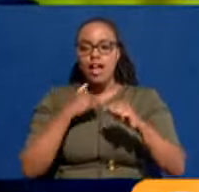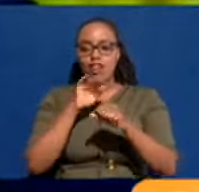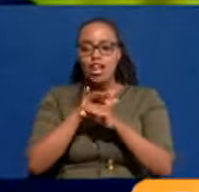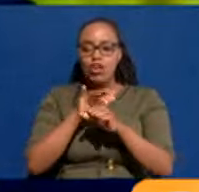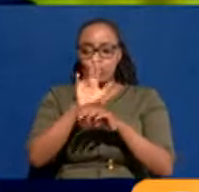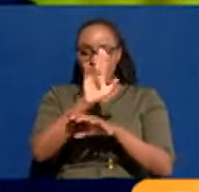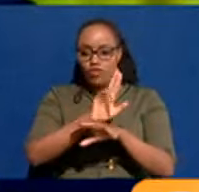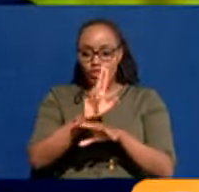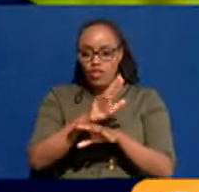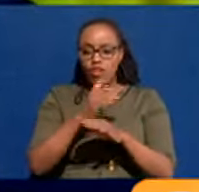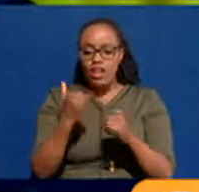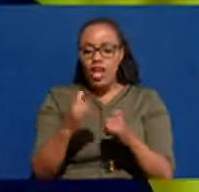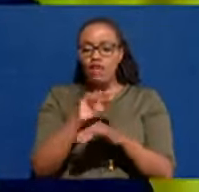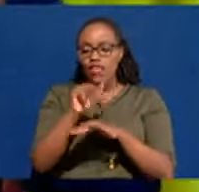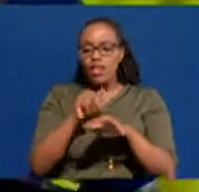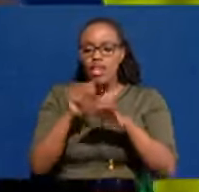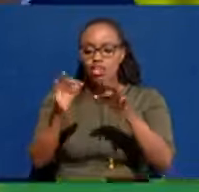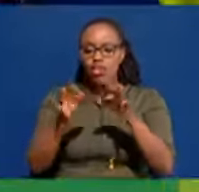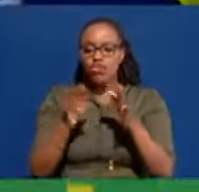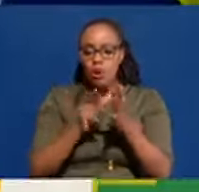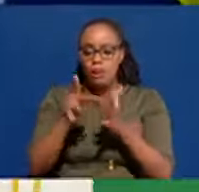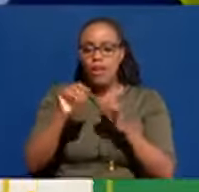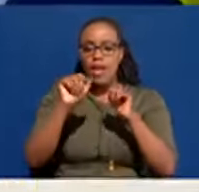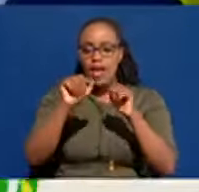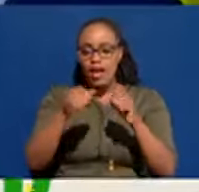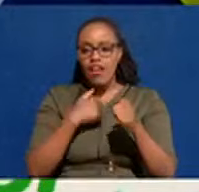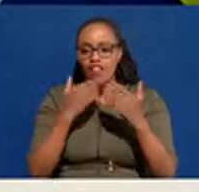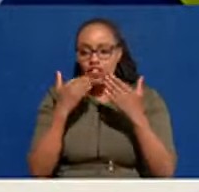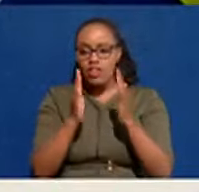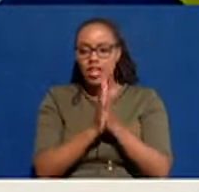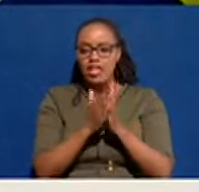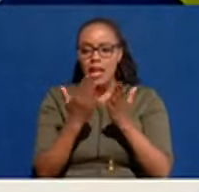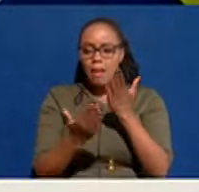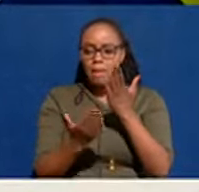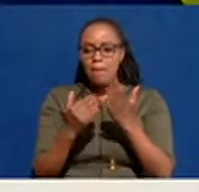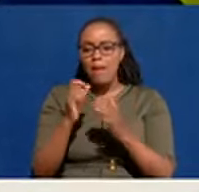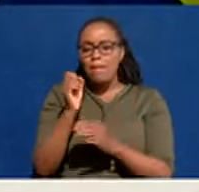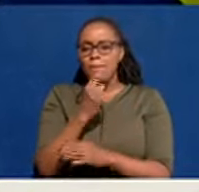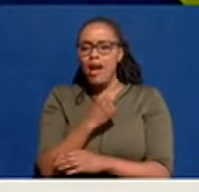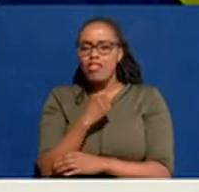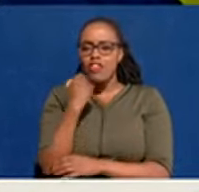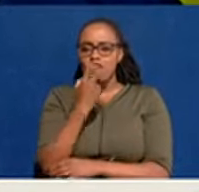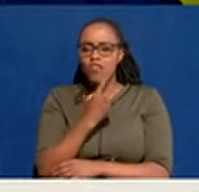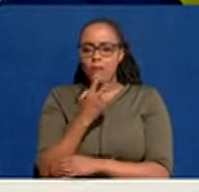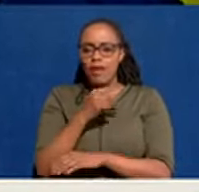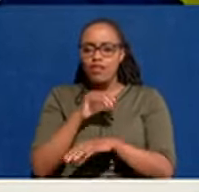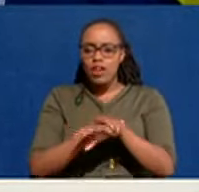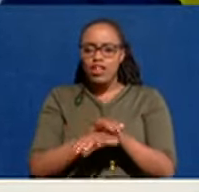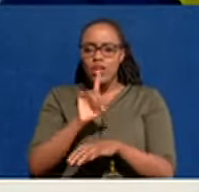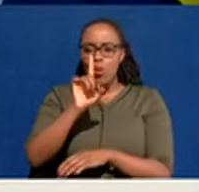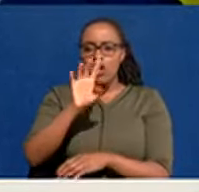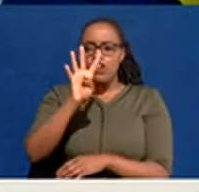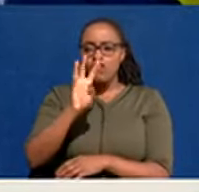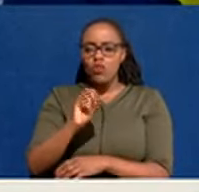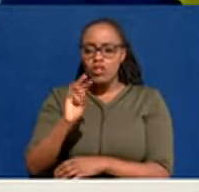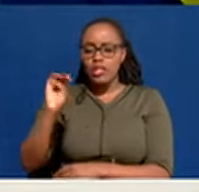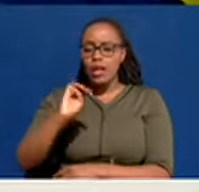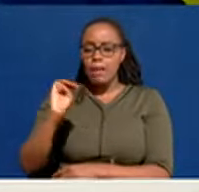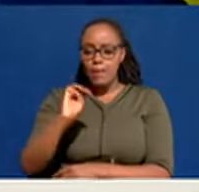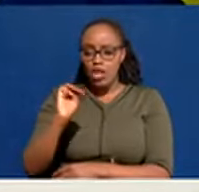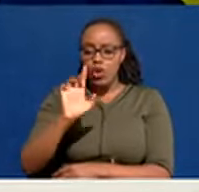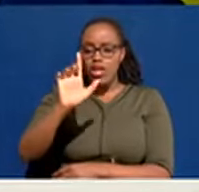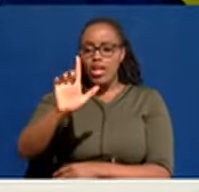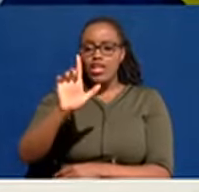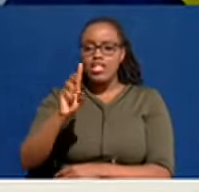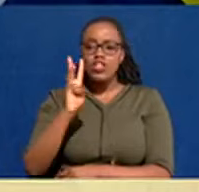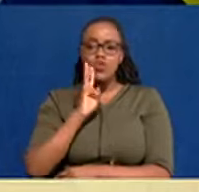The money is now with Treasury to be able to pay them. And possibly by the end of February, we'll get an extra 140 million liters of